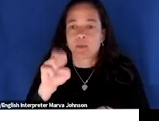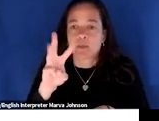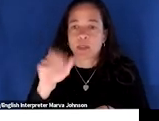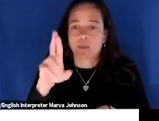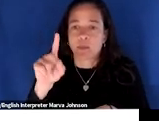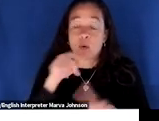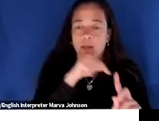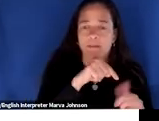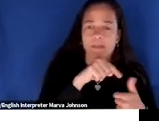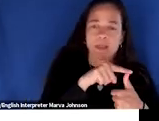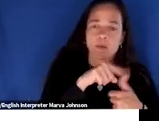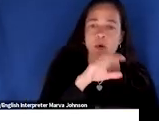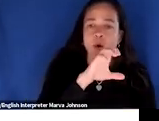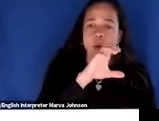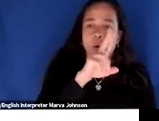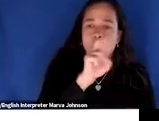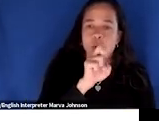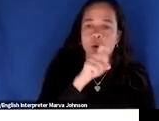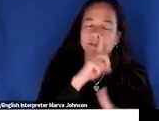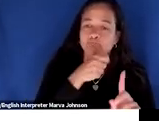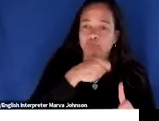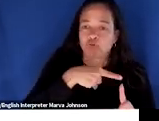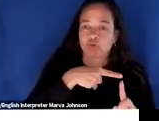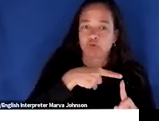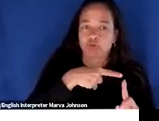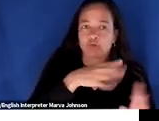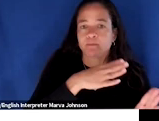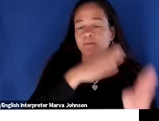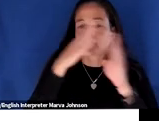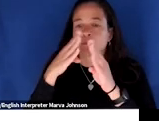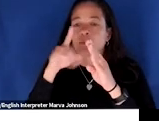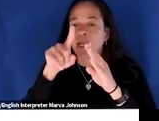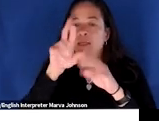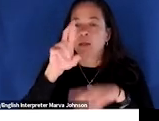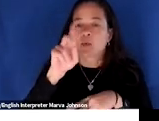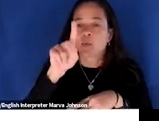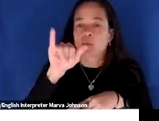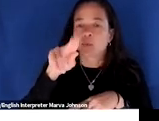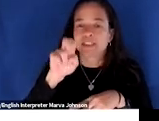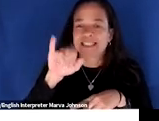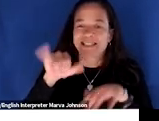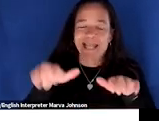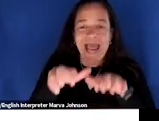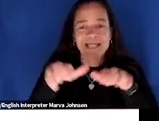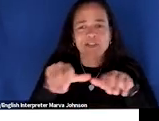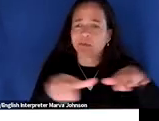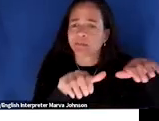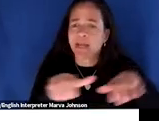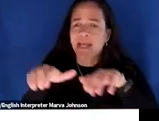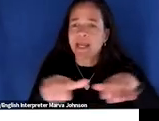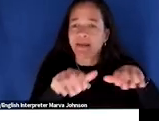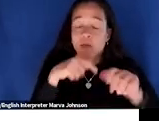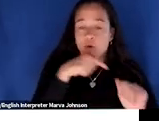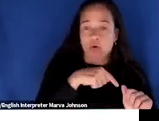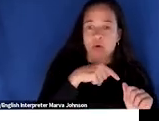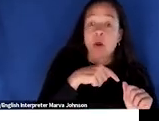triggers you to do something the habit is or routine is the action or that or behavior that's triggered by the